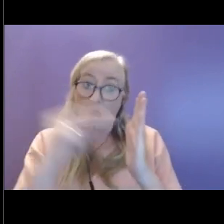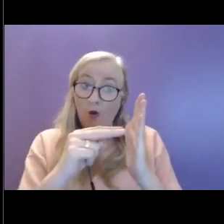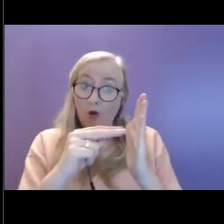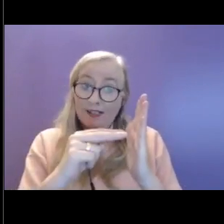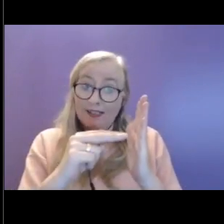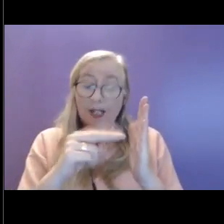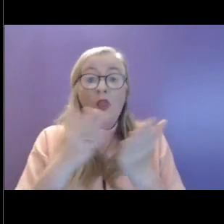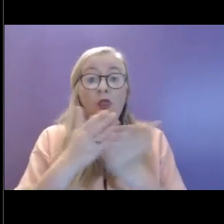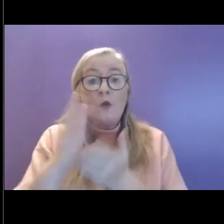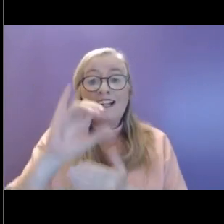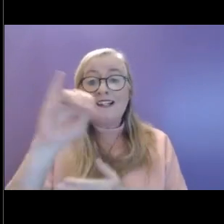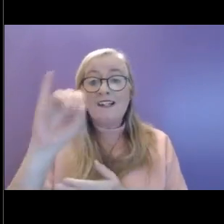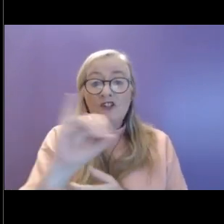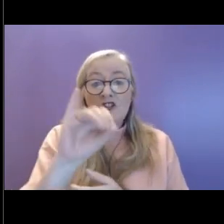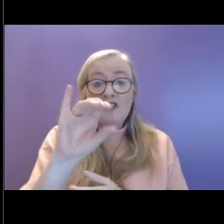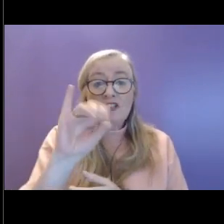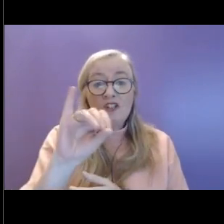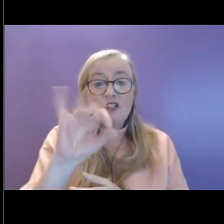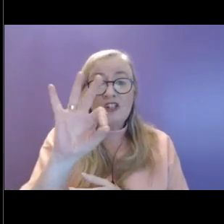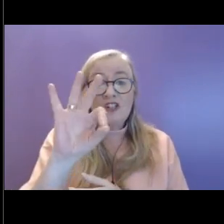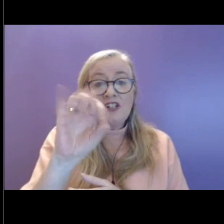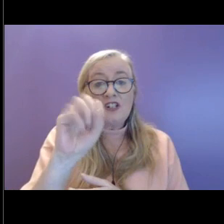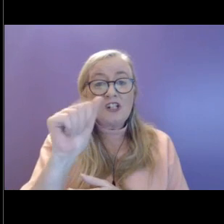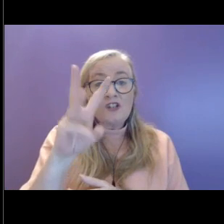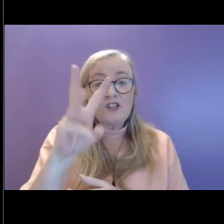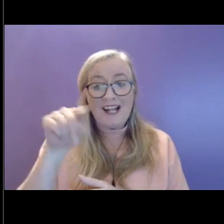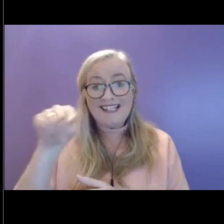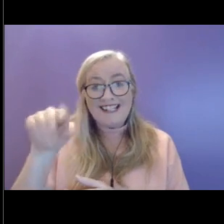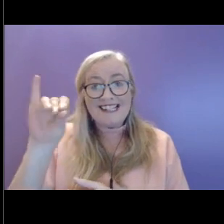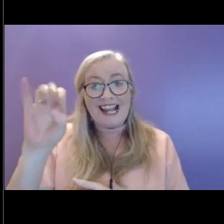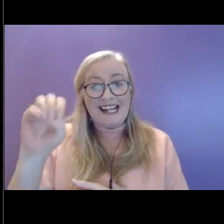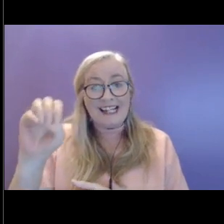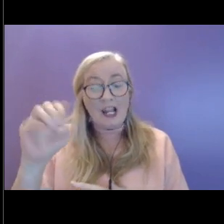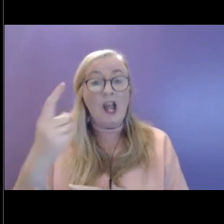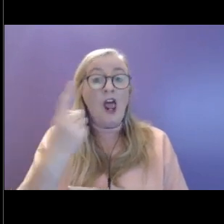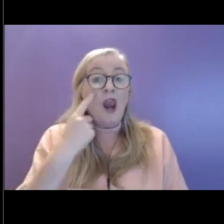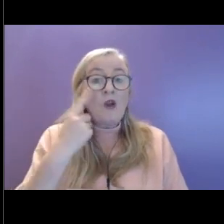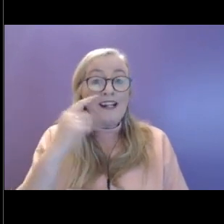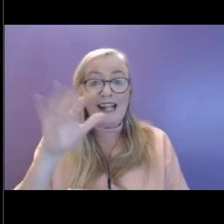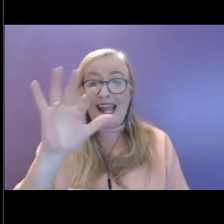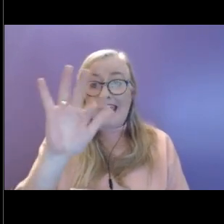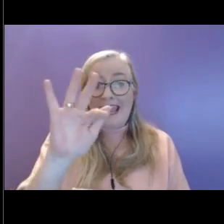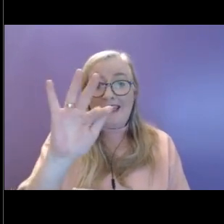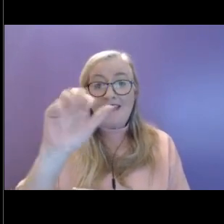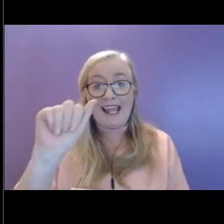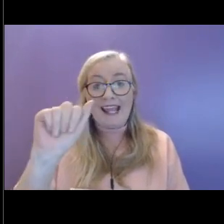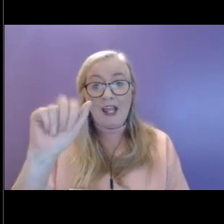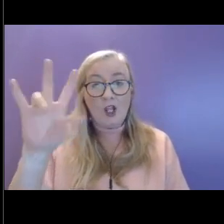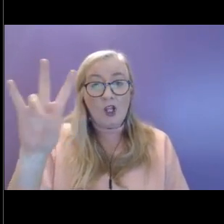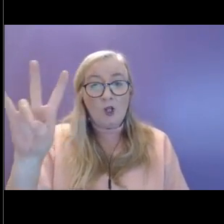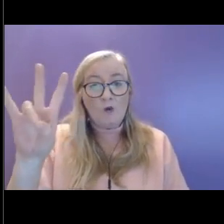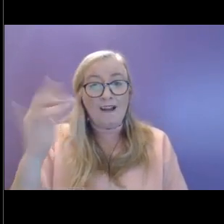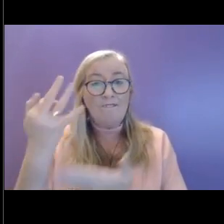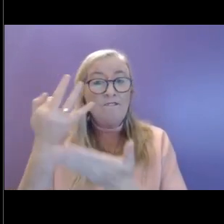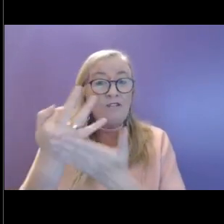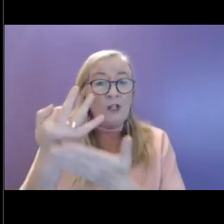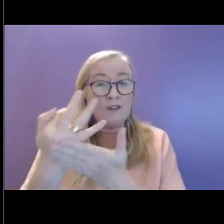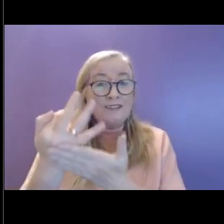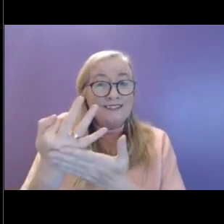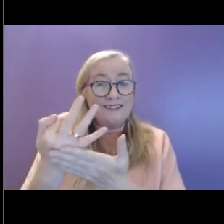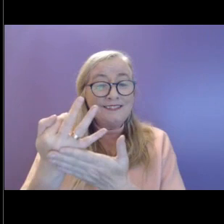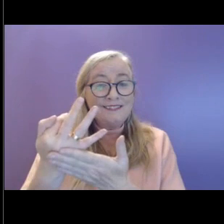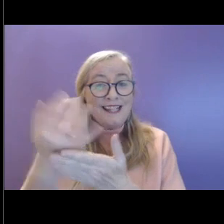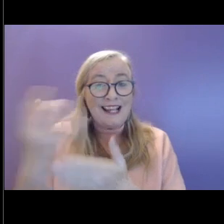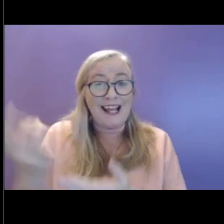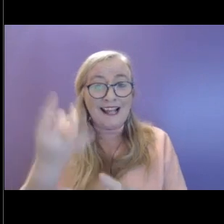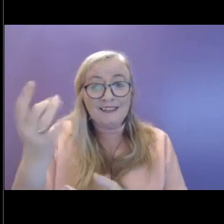jigsaw.ie website as frequently asked questions if they haven't already been addressed through other webinars. The next webinar is on Monday,